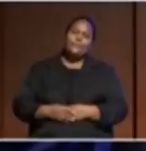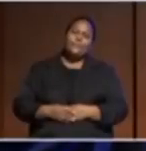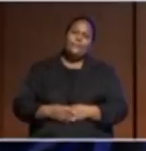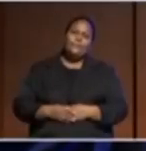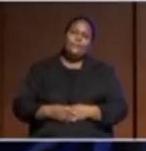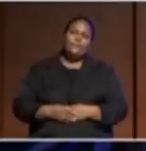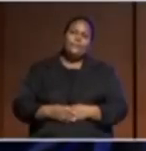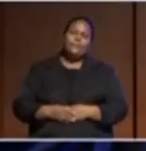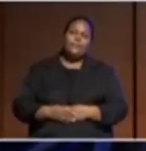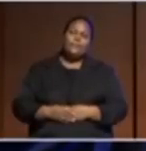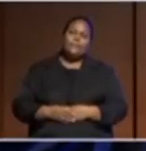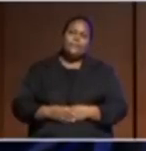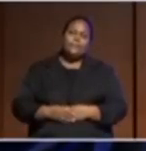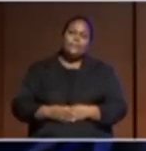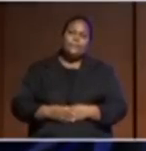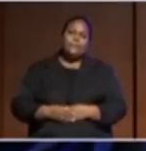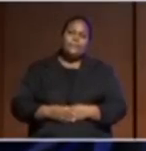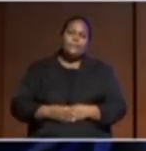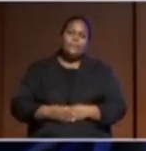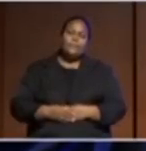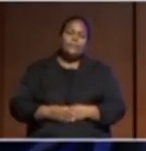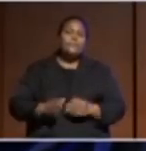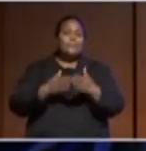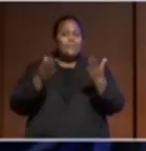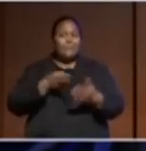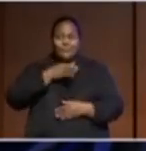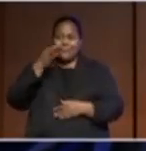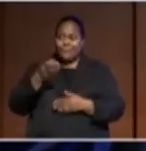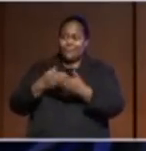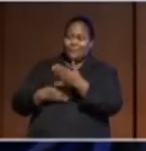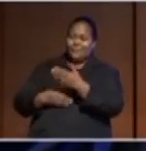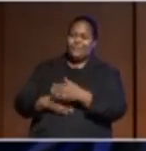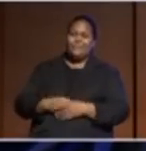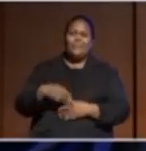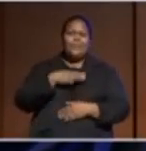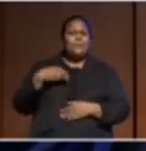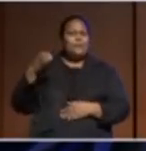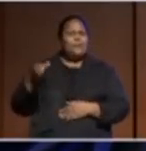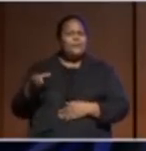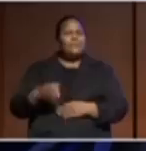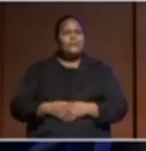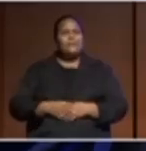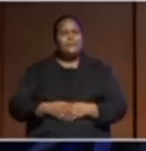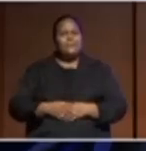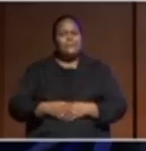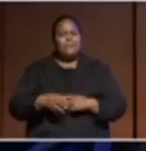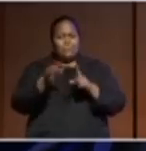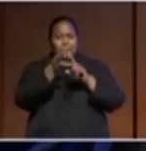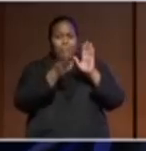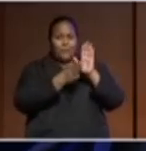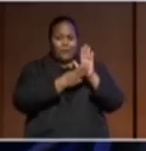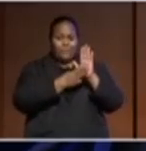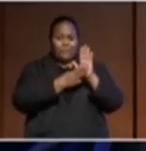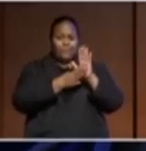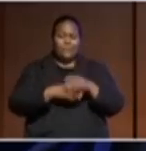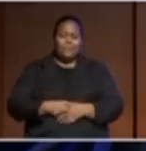May I now turn to, so Fawhitai, Minister, thank you. May I now turn to you, Prime Minister Matawha.